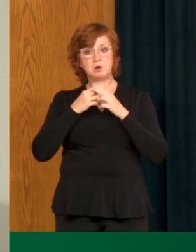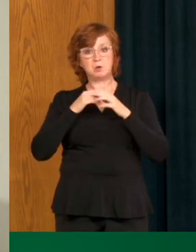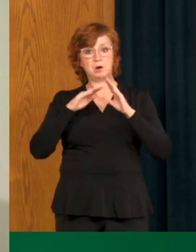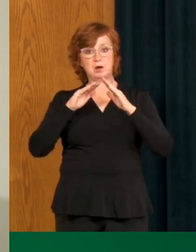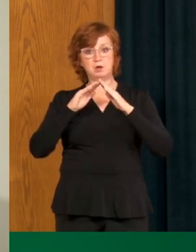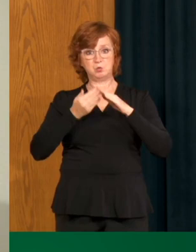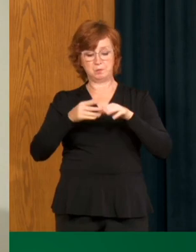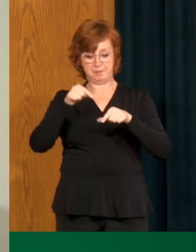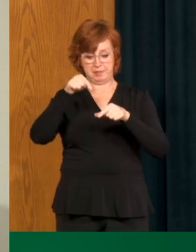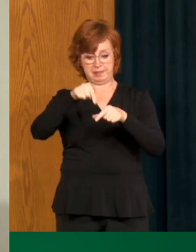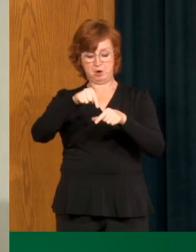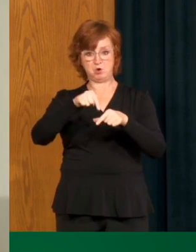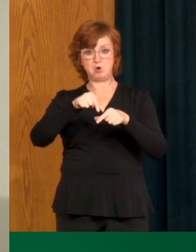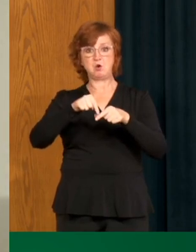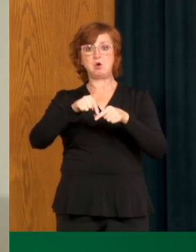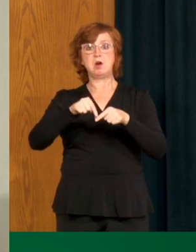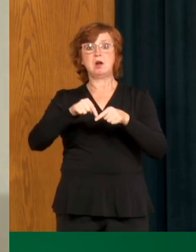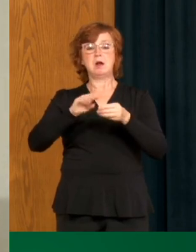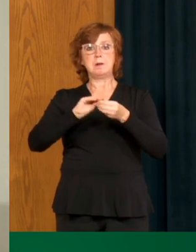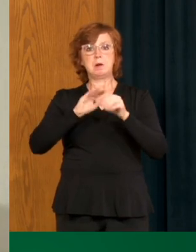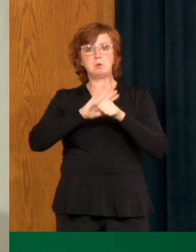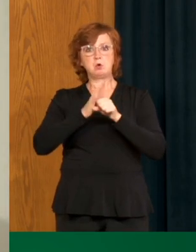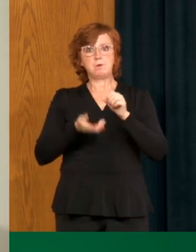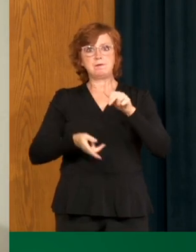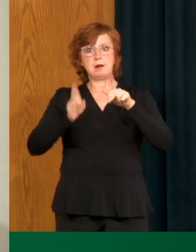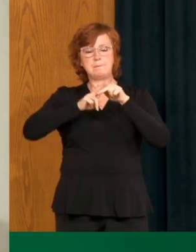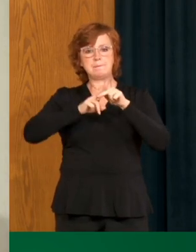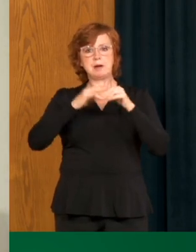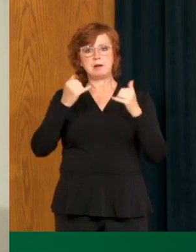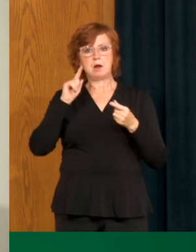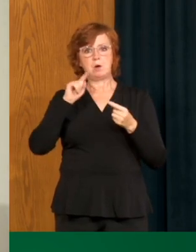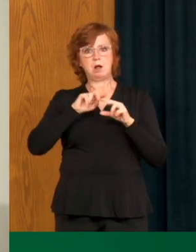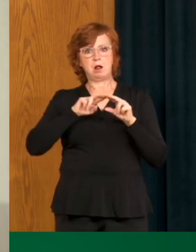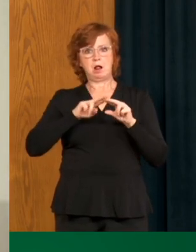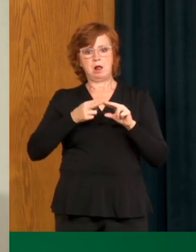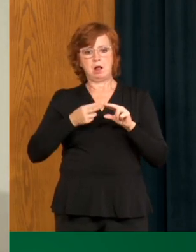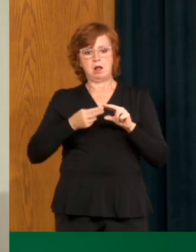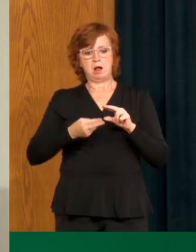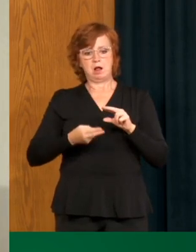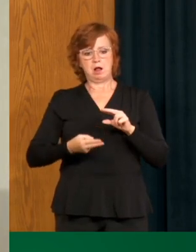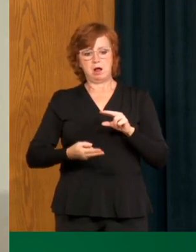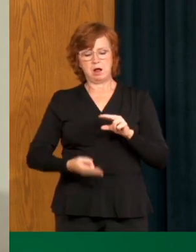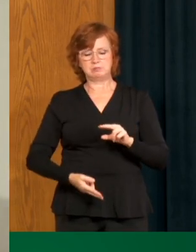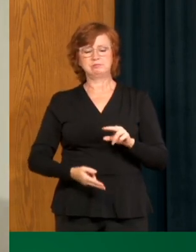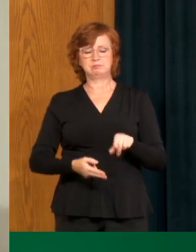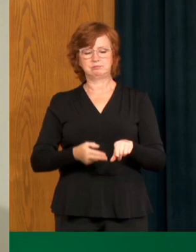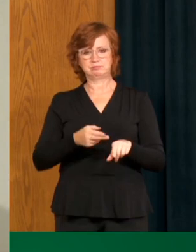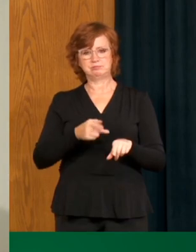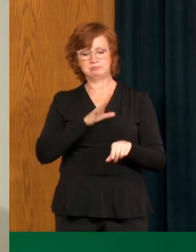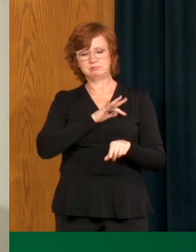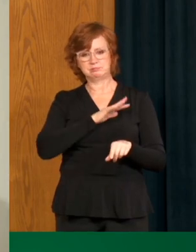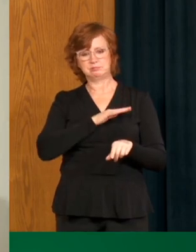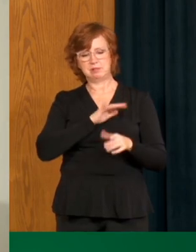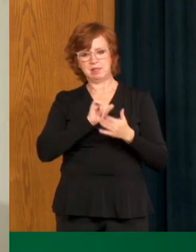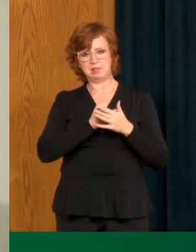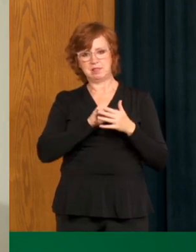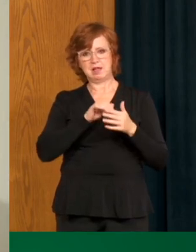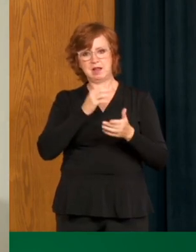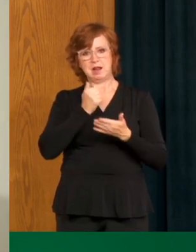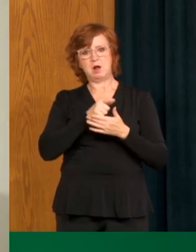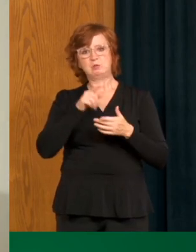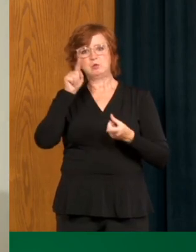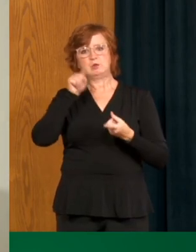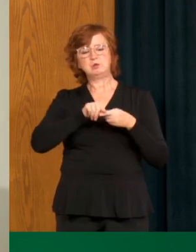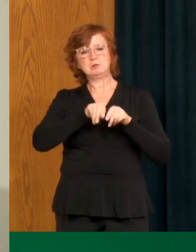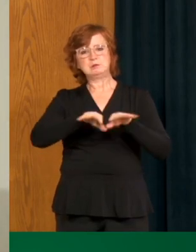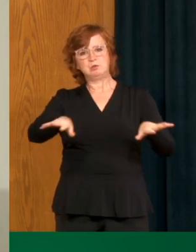uh, just explain to them that if you take all these orders into account, like those initial colonies did, that there is a very positive outcome on this. And that is to have,